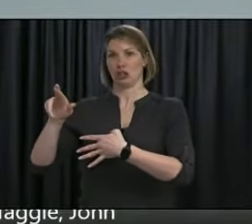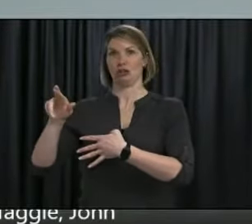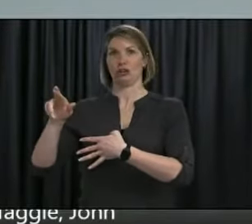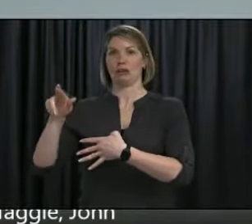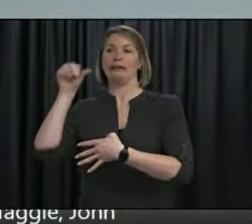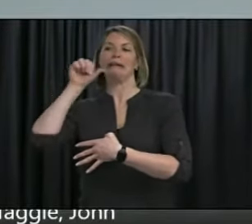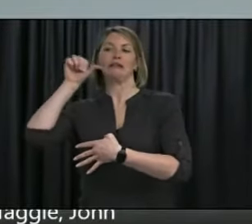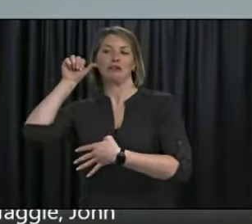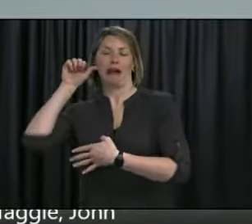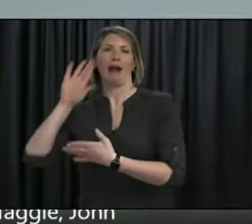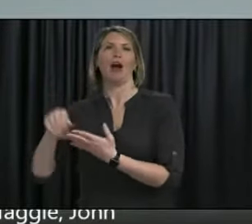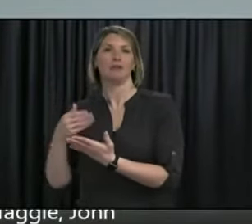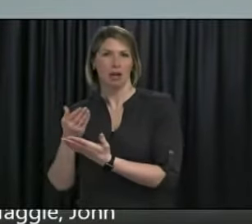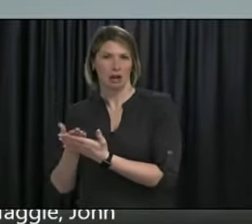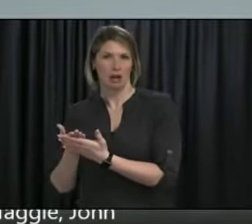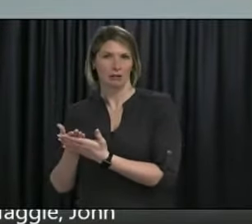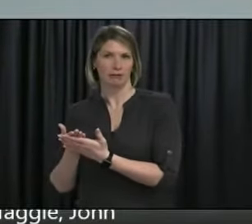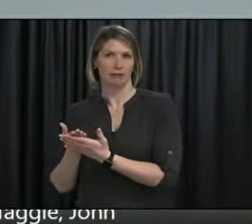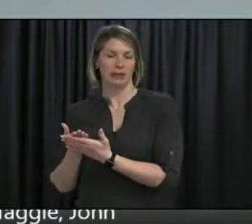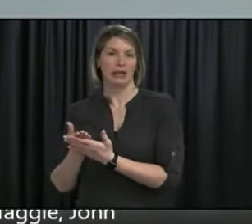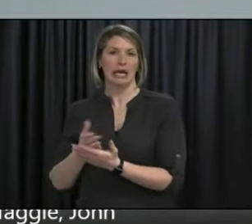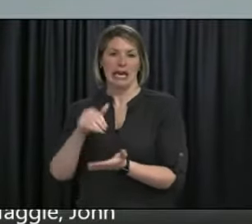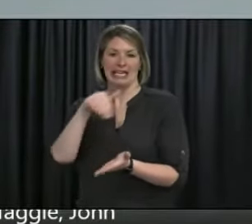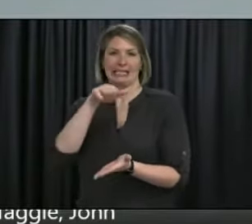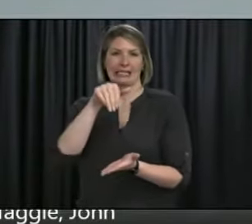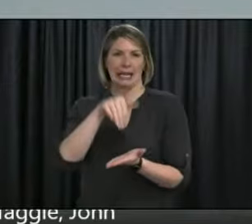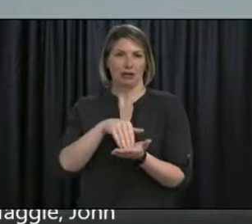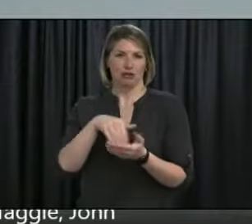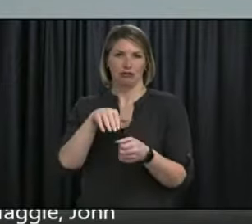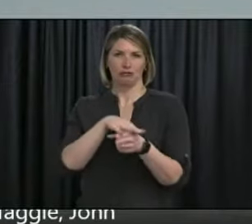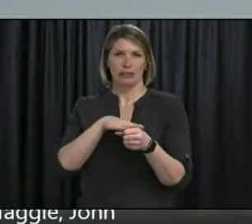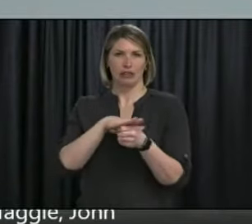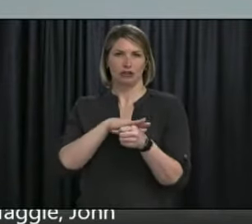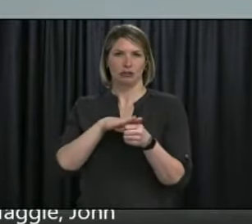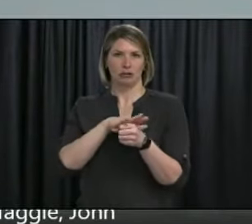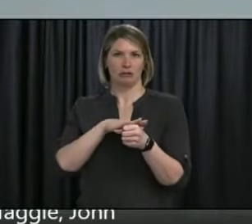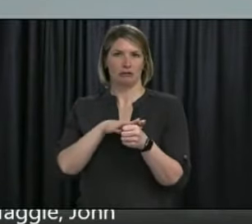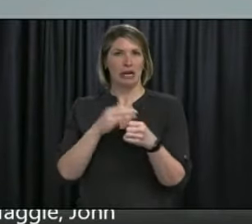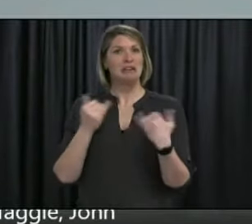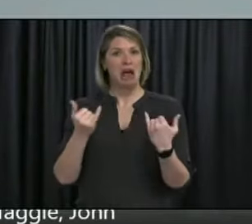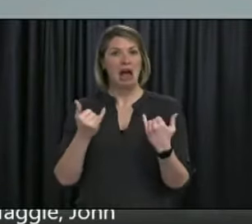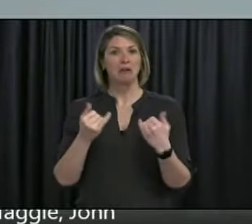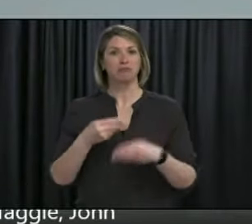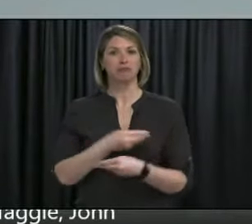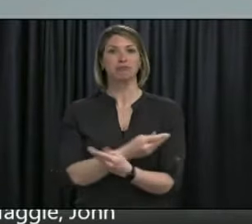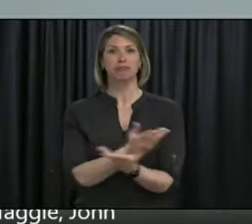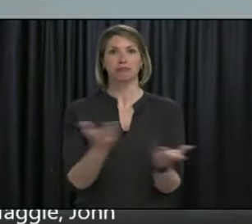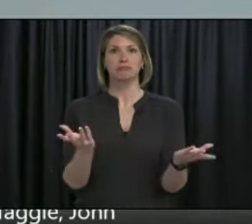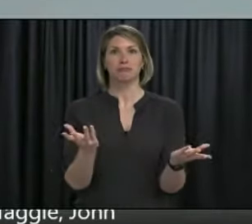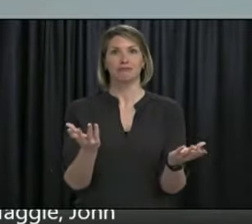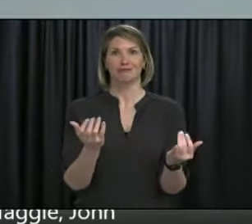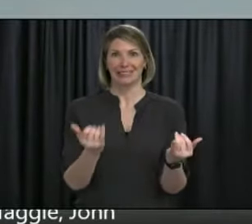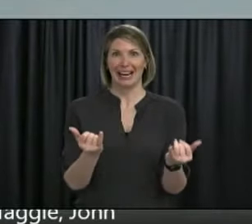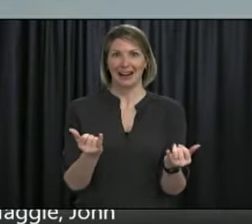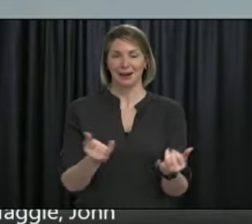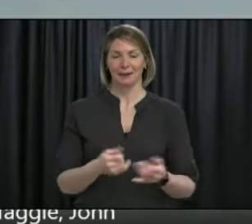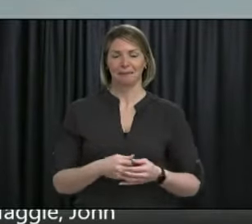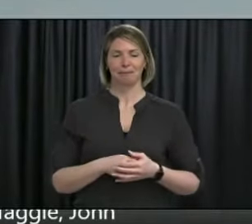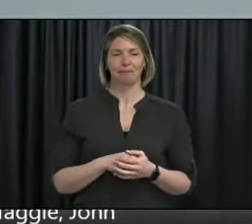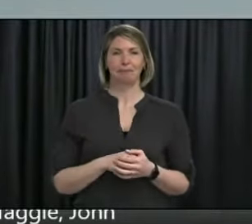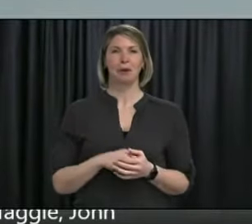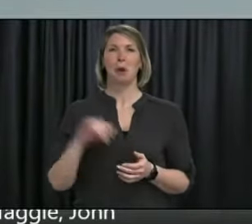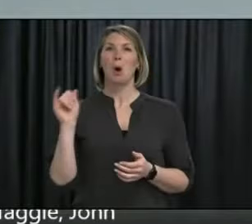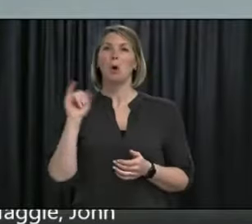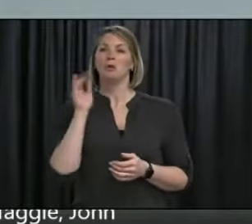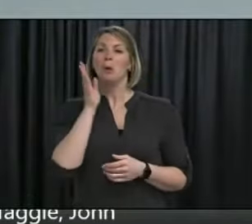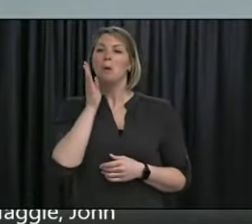need, I'm informed in Central Health, they're actually being administered as we speak. We're also expecting this weekend